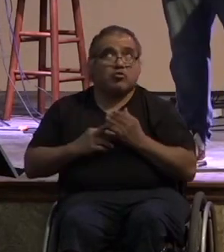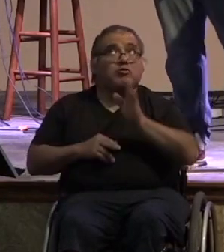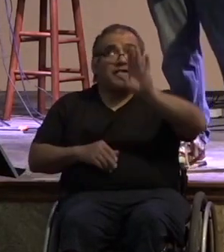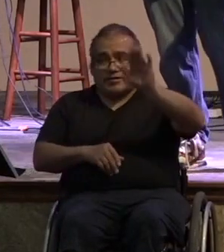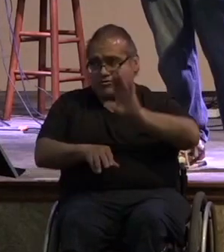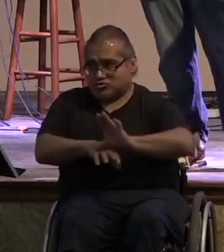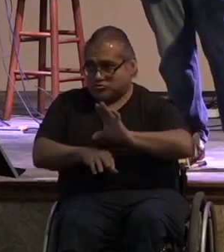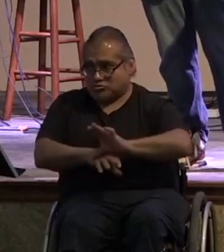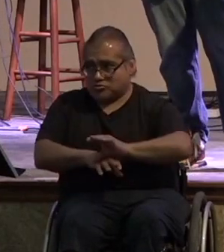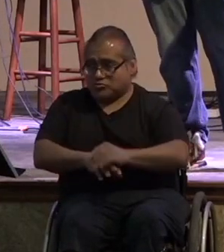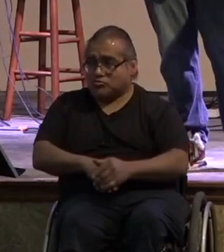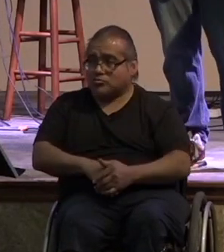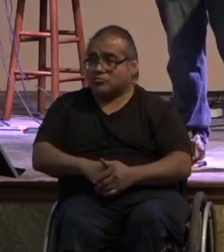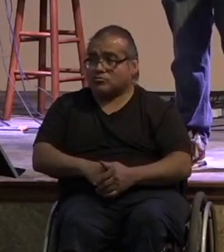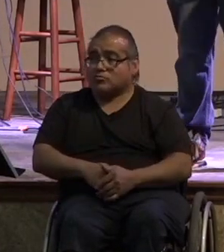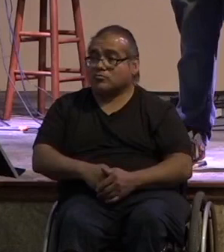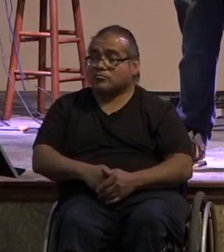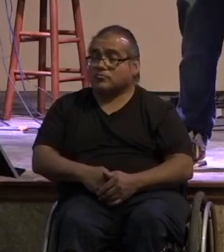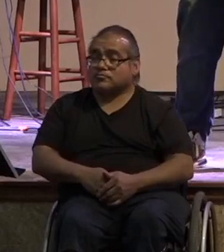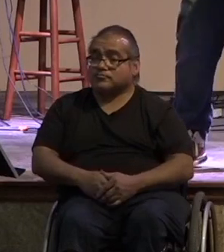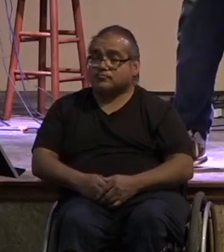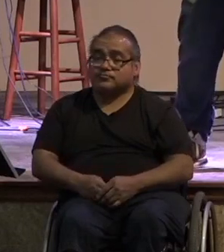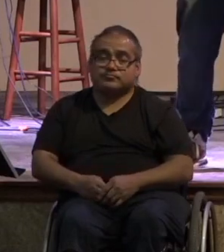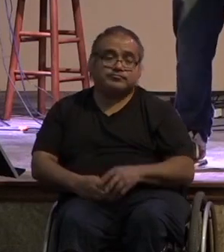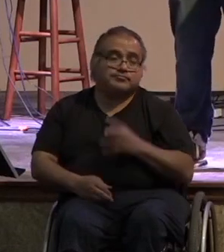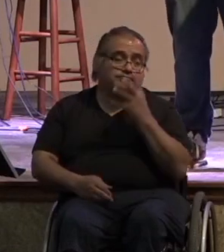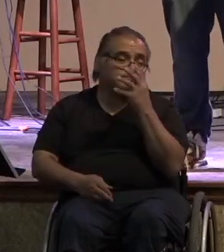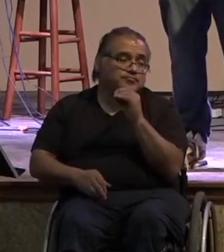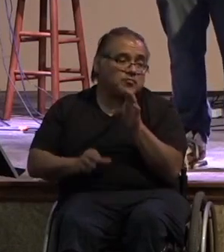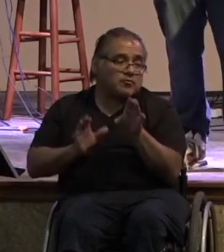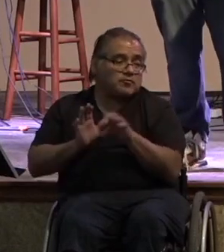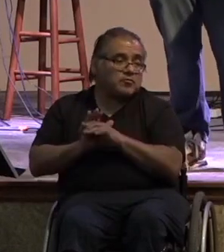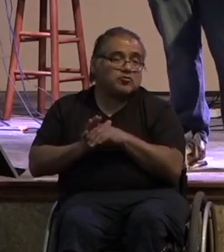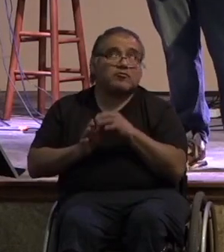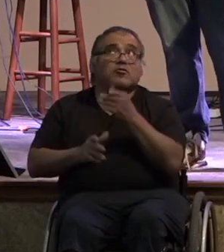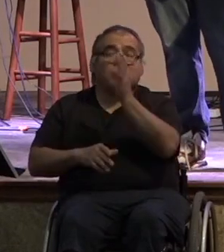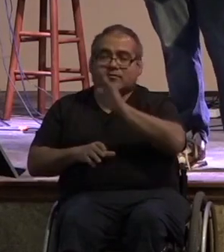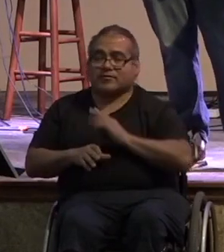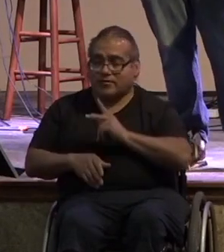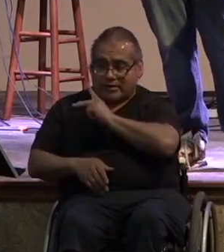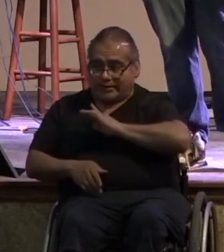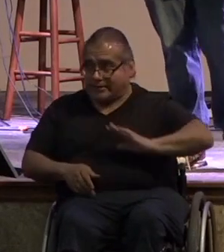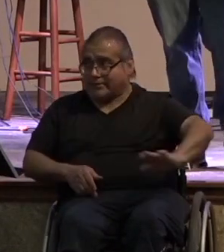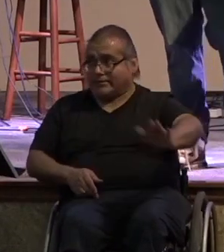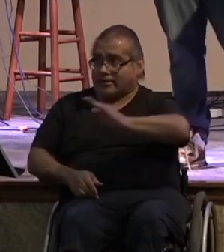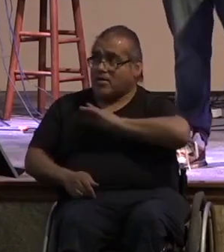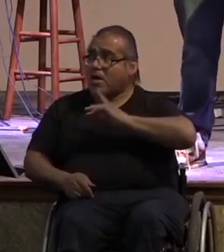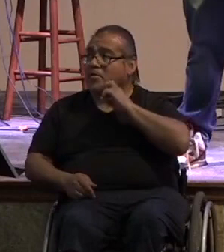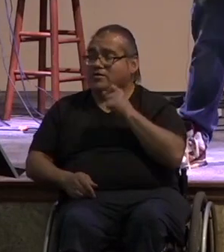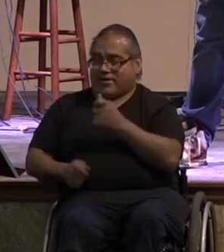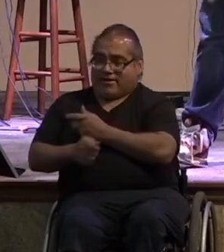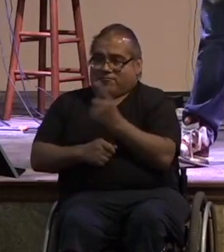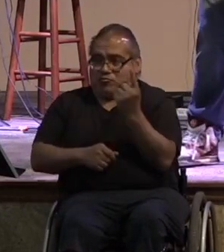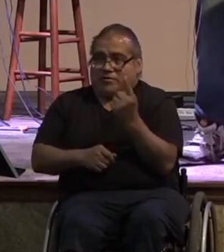normally interact in other places in life that's why it's such a beautiful picture of the kingdom because the kingdom is all peoples all nations all